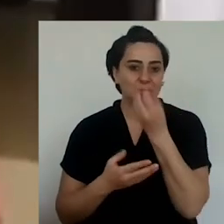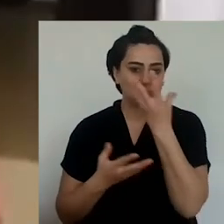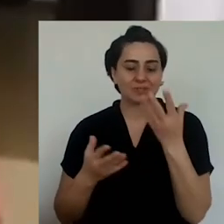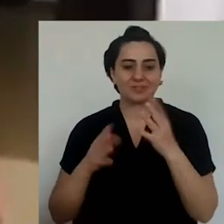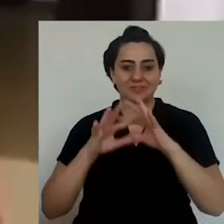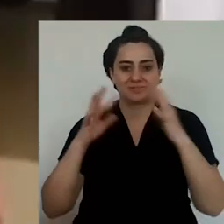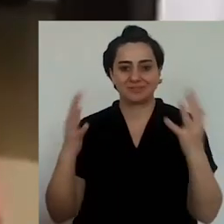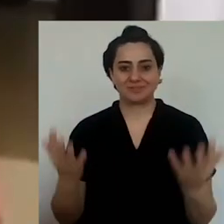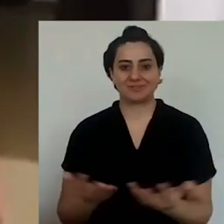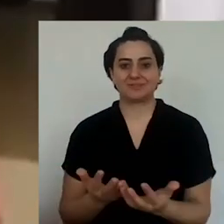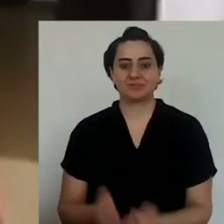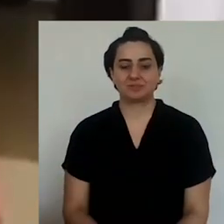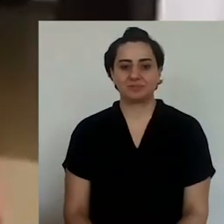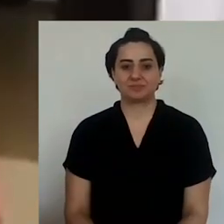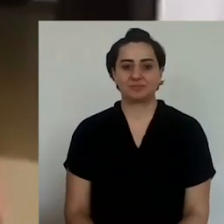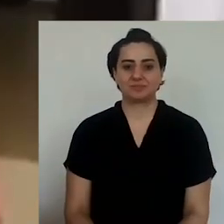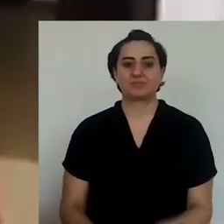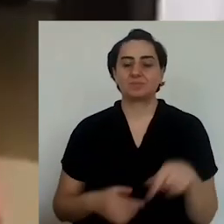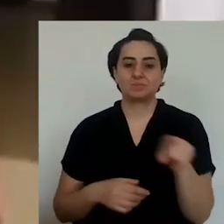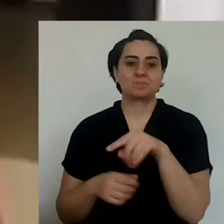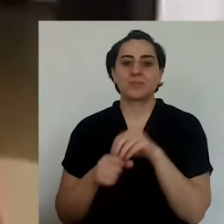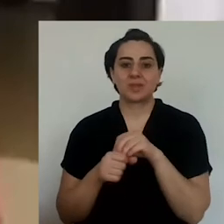They also sell nettle.